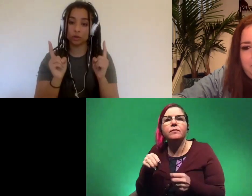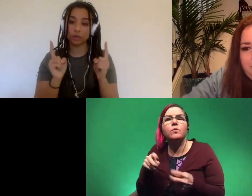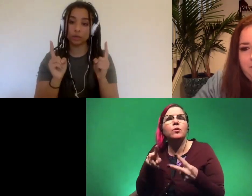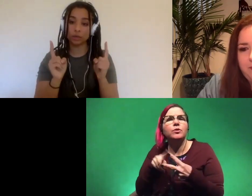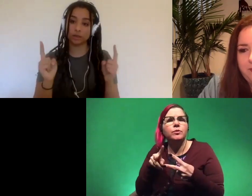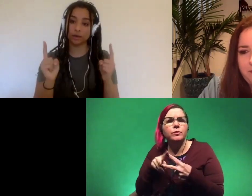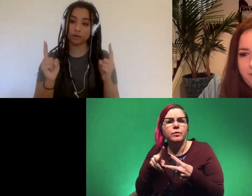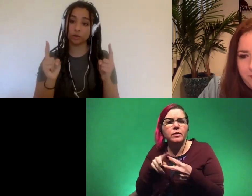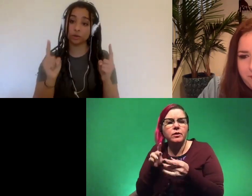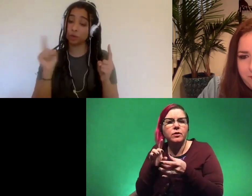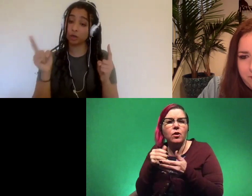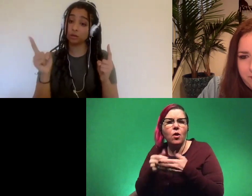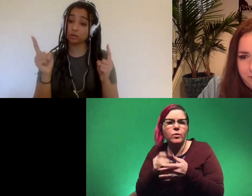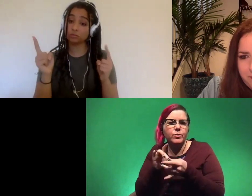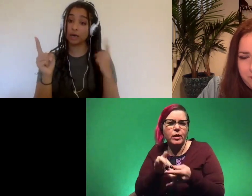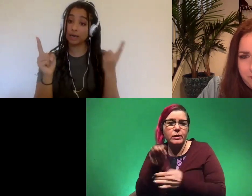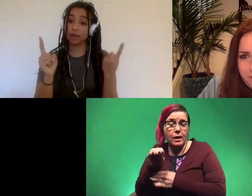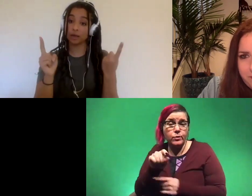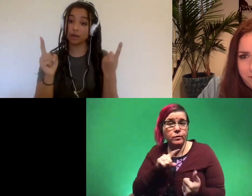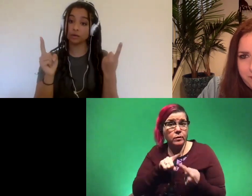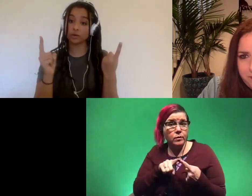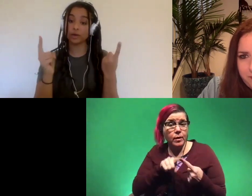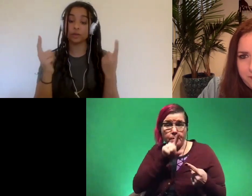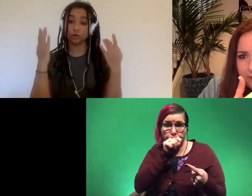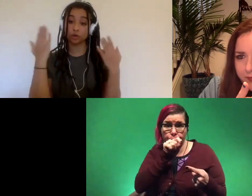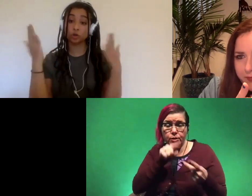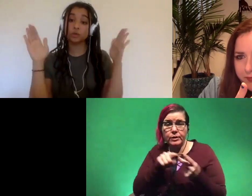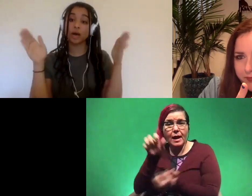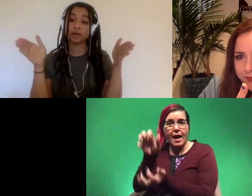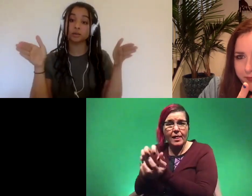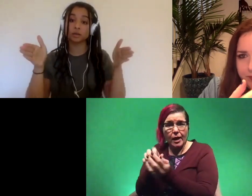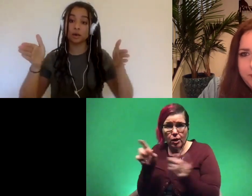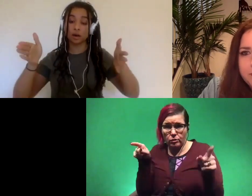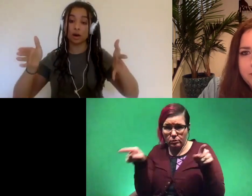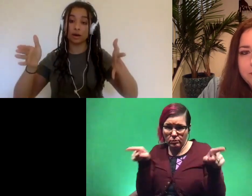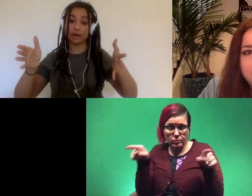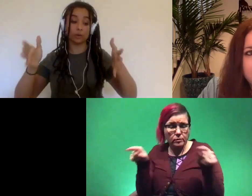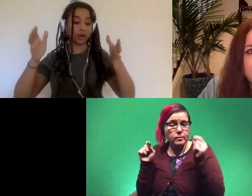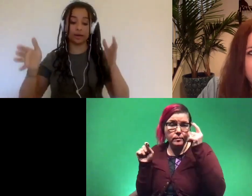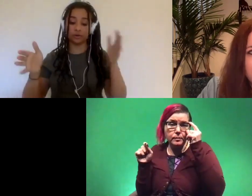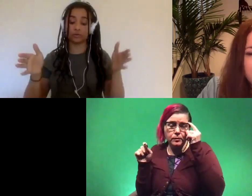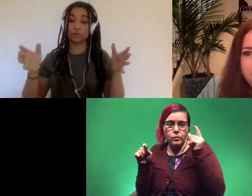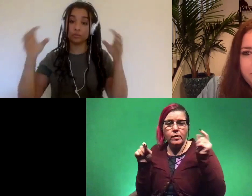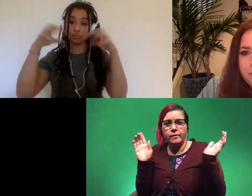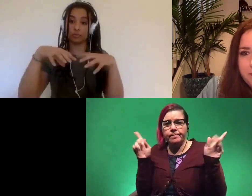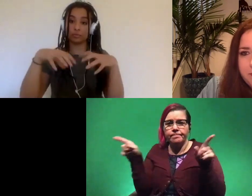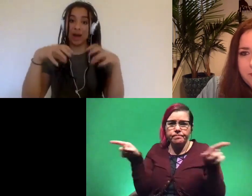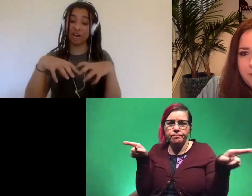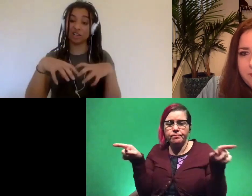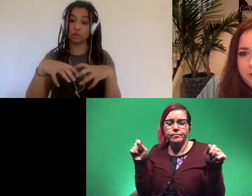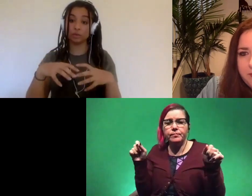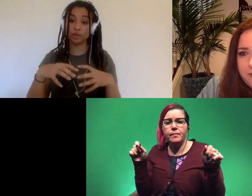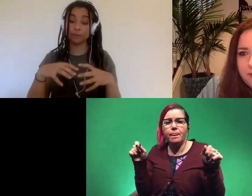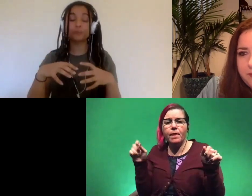closely related to dinosaurs birds and alligators right so those are the two sides uh that will kind of have